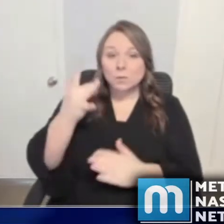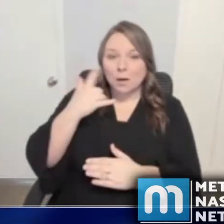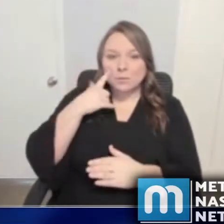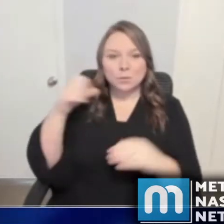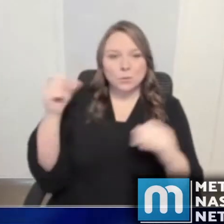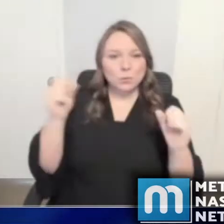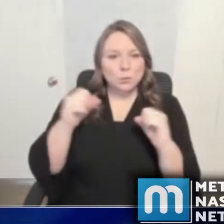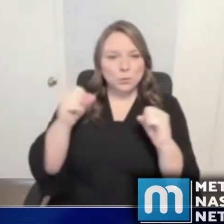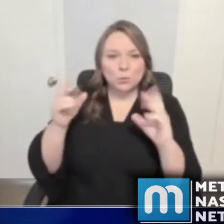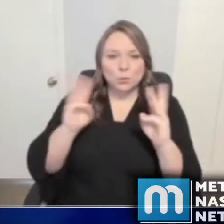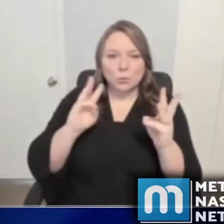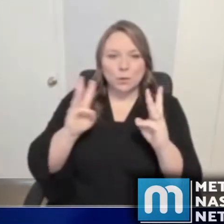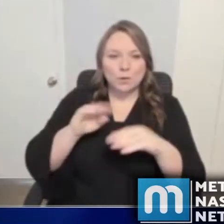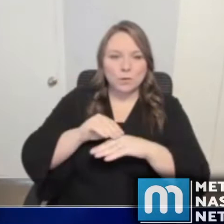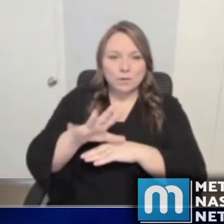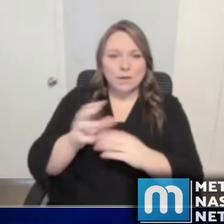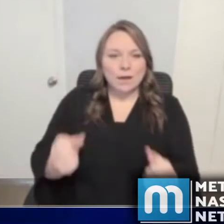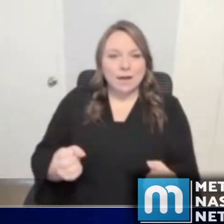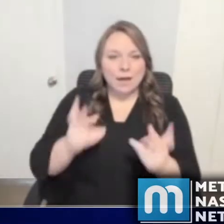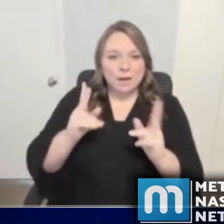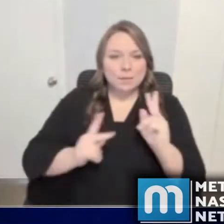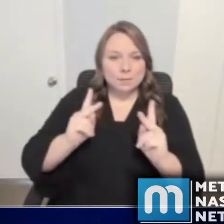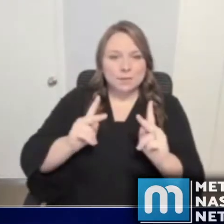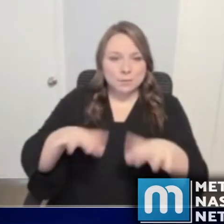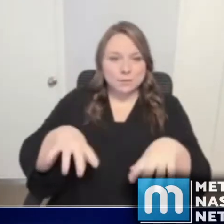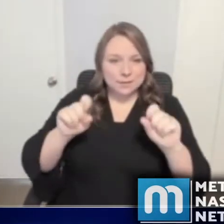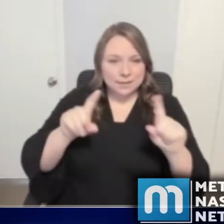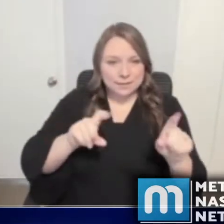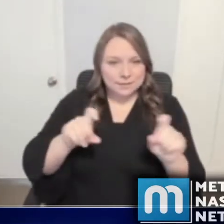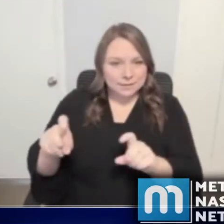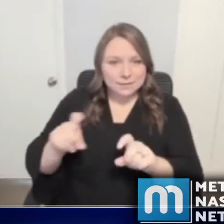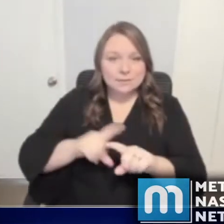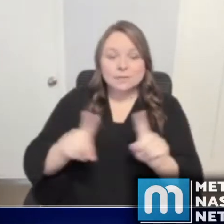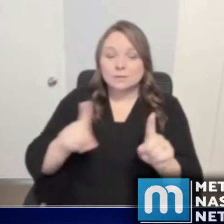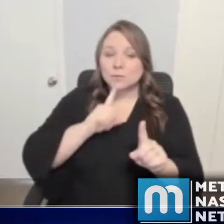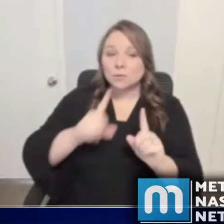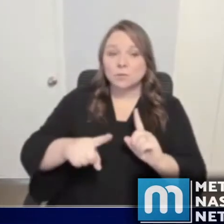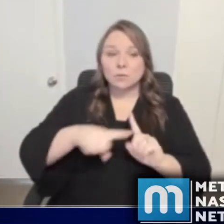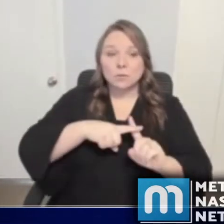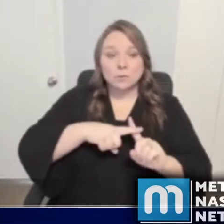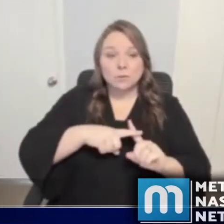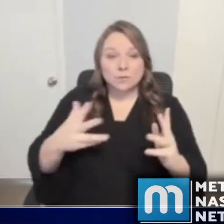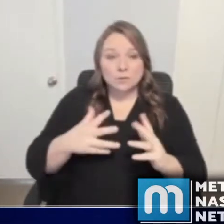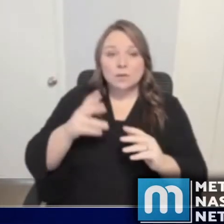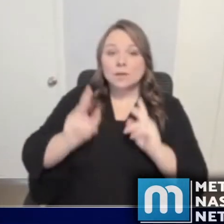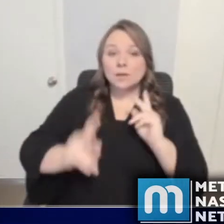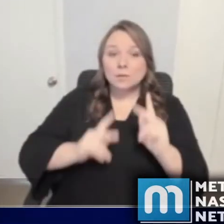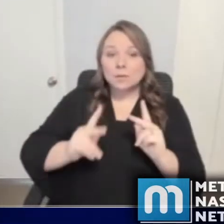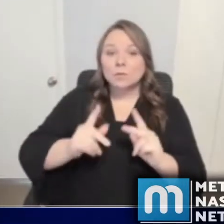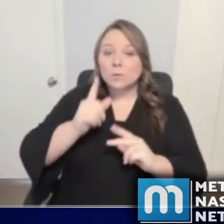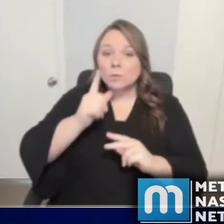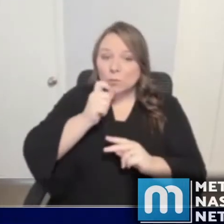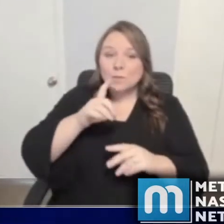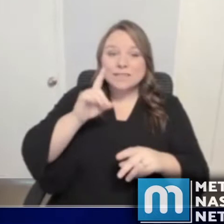has affected the number of tests being administered. But the positive news here is of the tests that were administered,